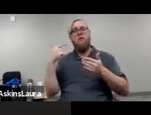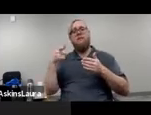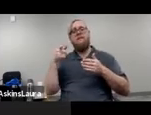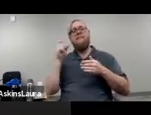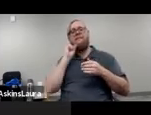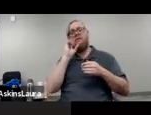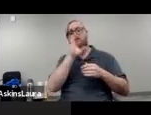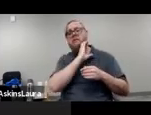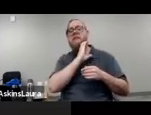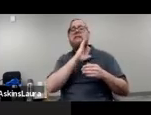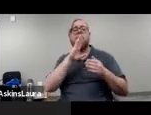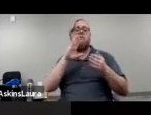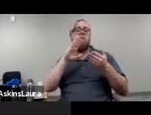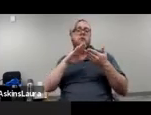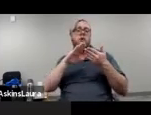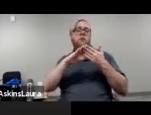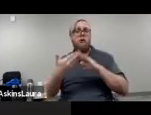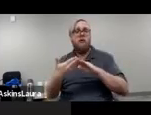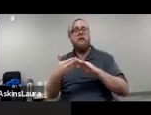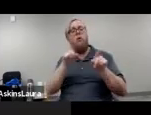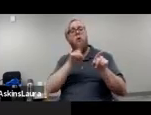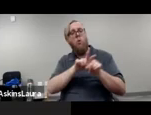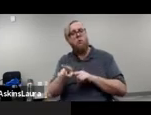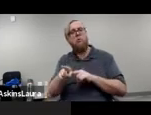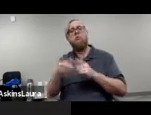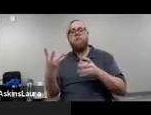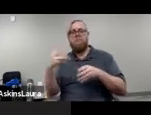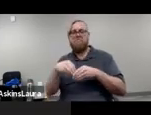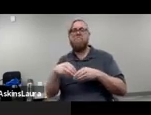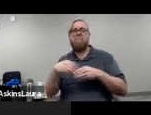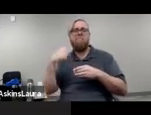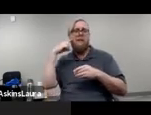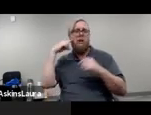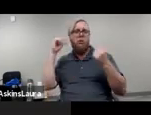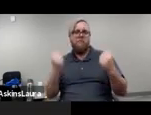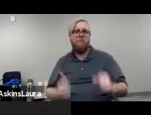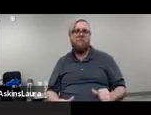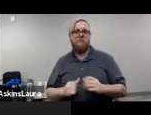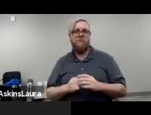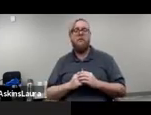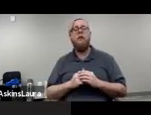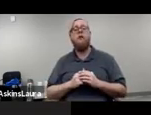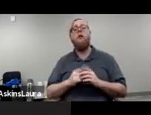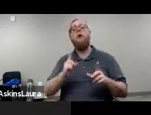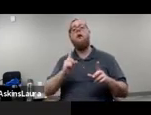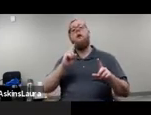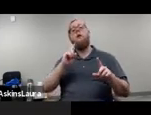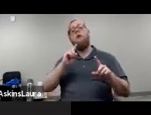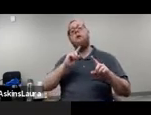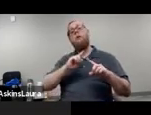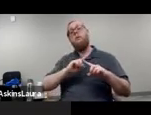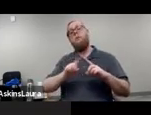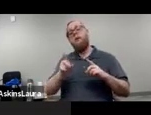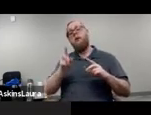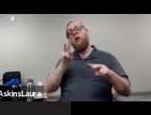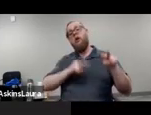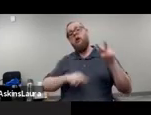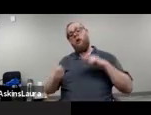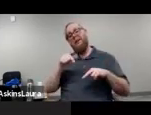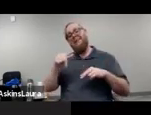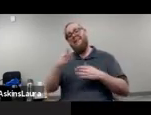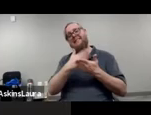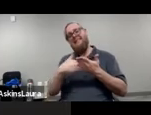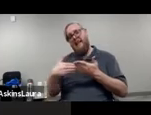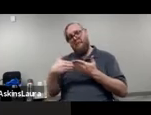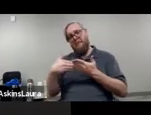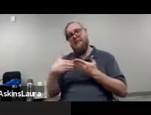community does have a hearing impairment. So, having looked a little bit at these segments, now how do